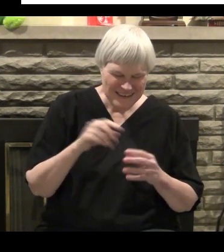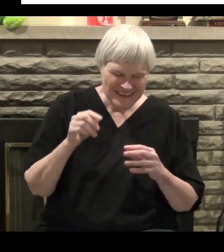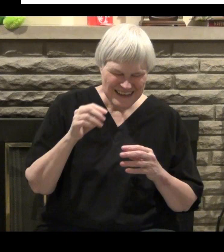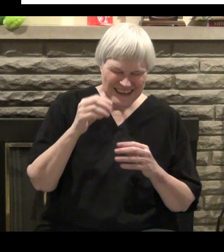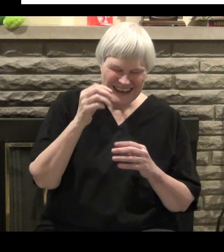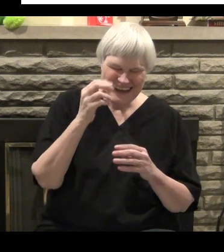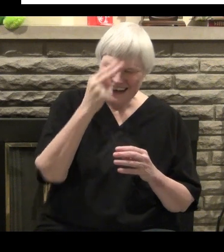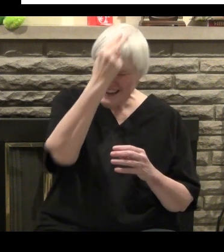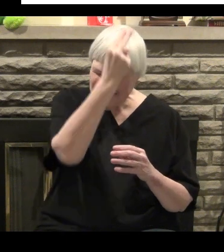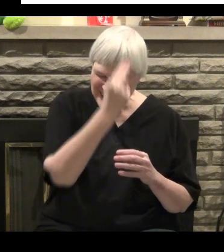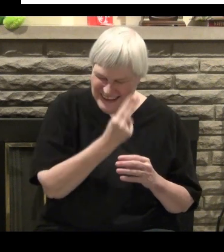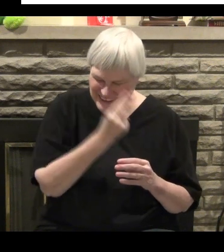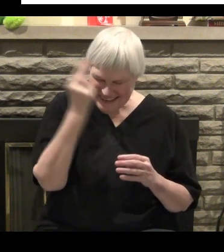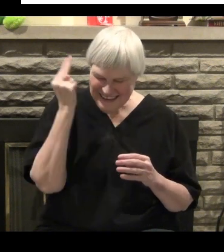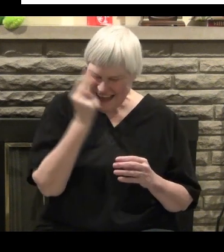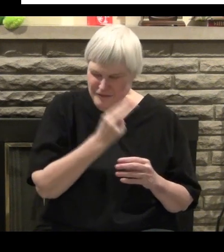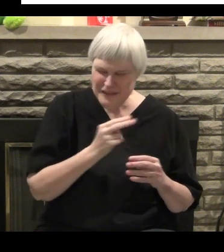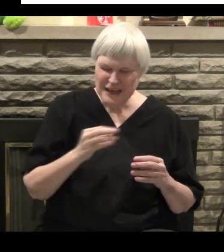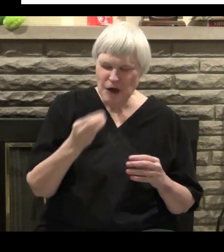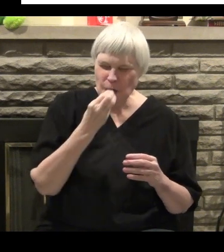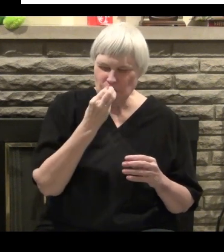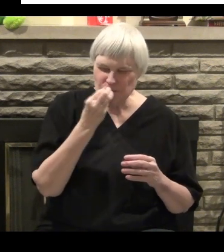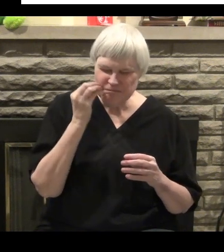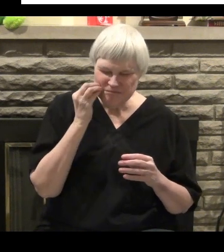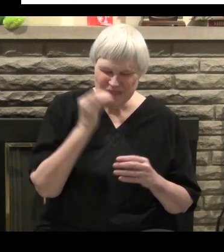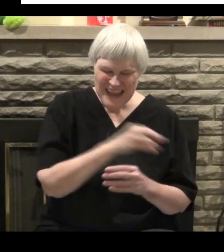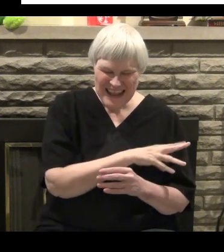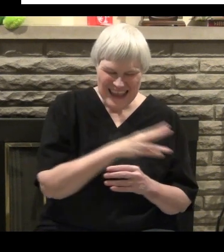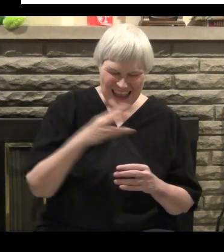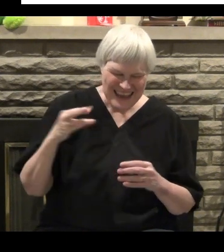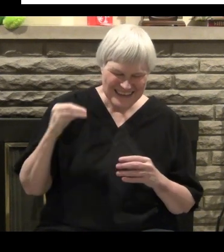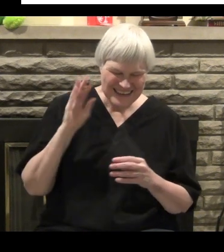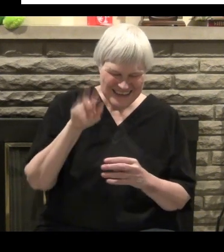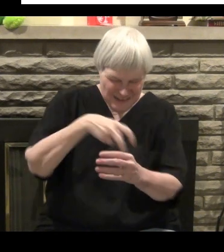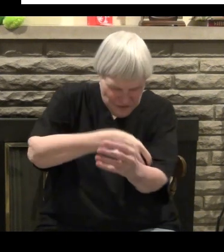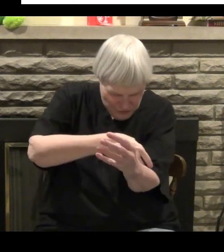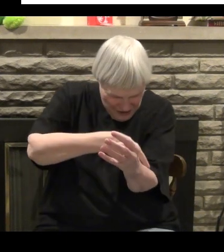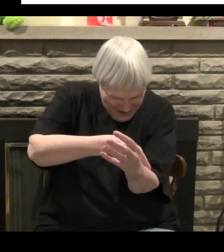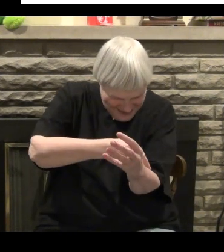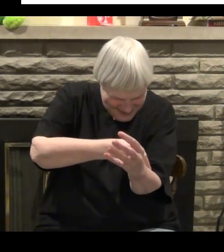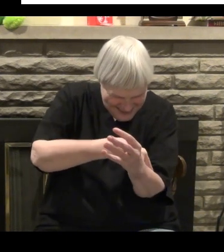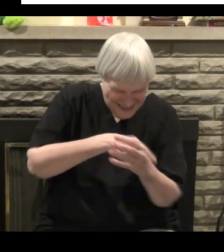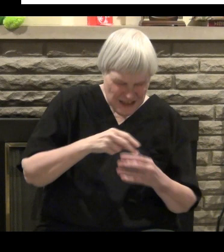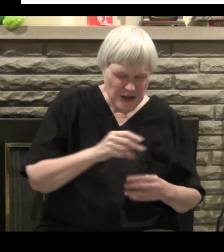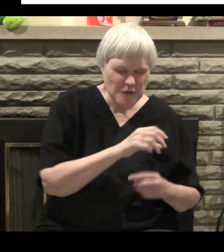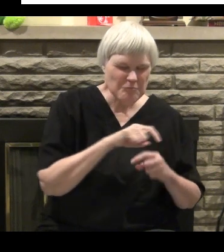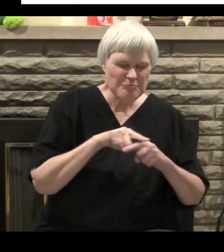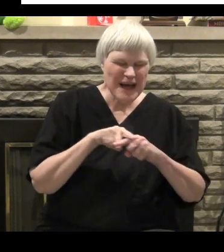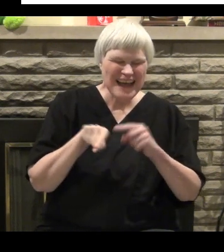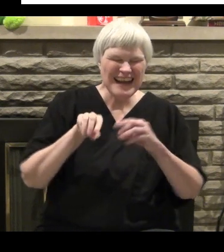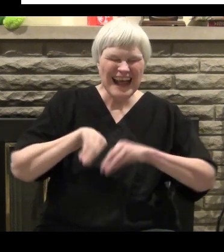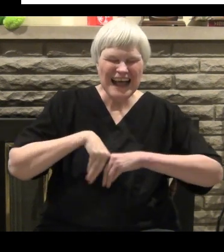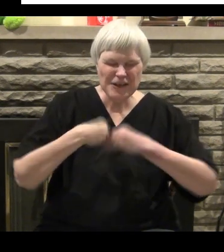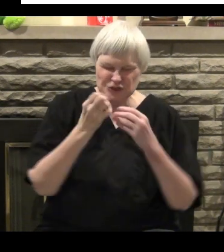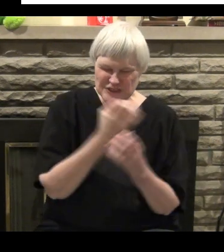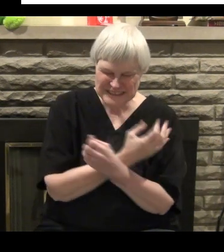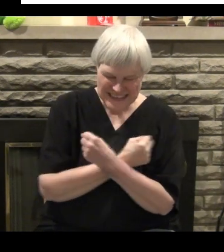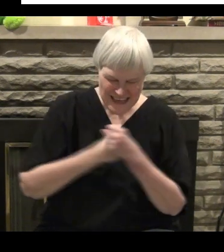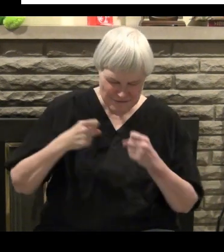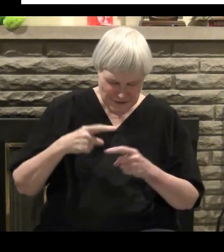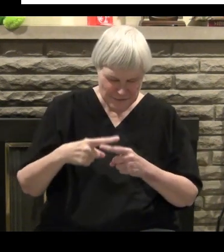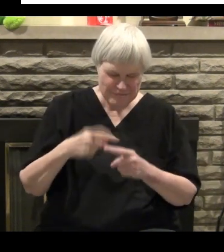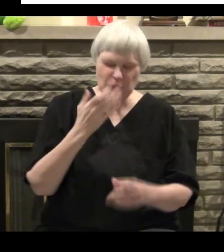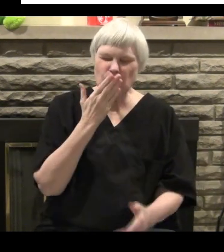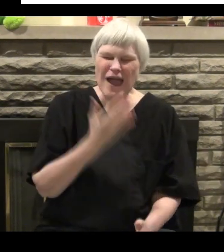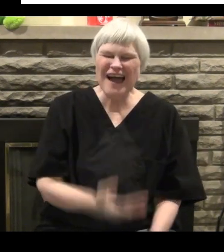Catholic home, turning to drugs and a life of sin. But Mike doesn't dwell on these things because his testimony is